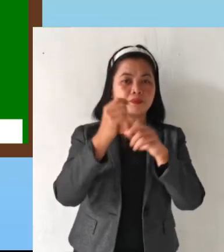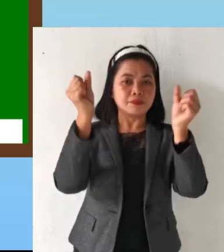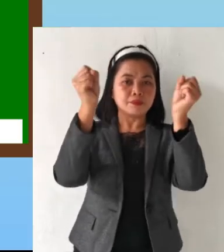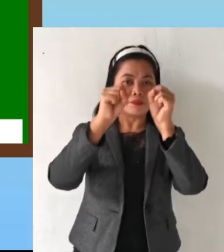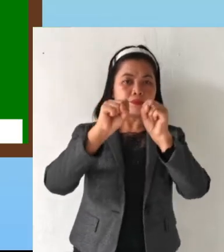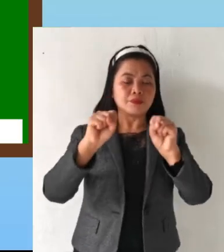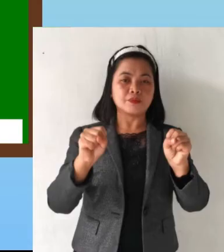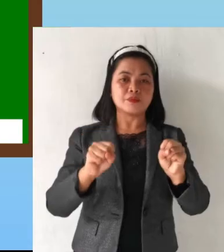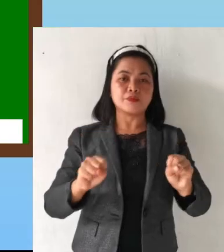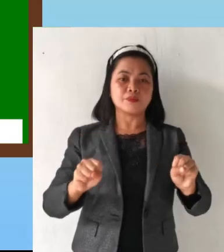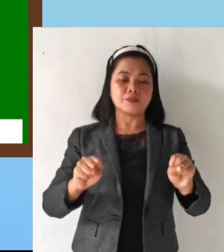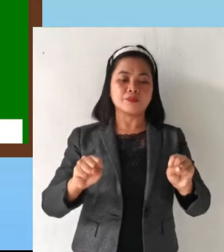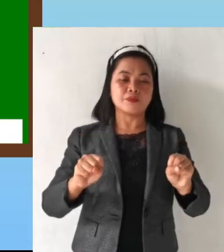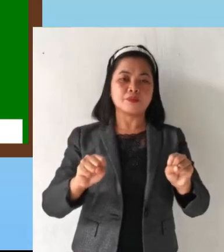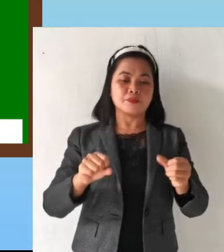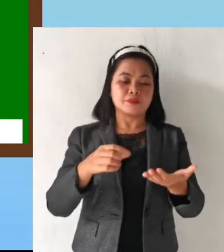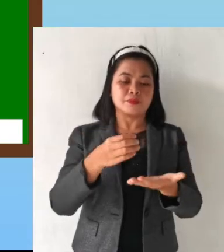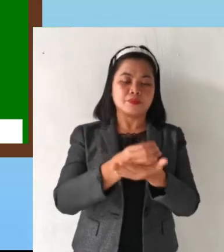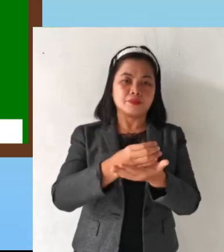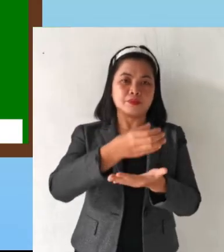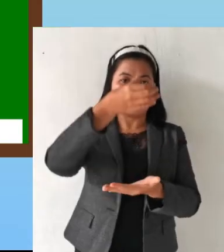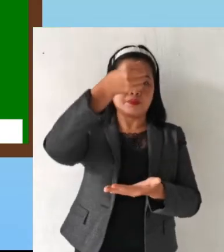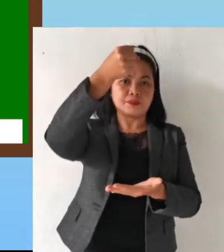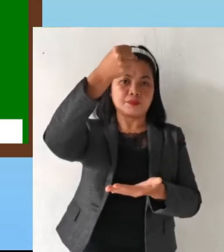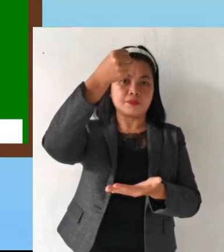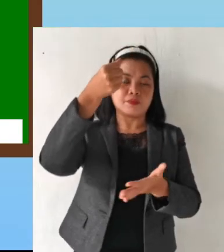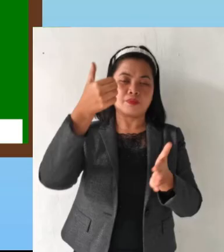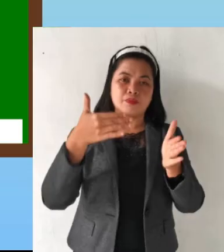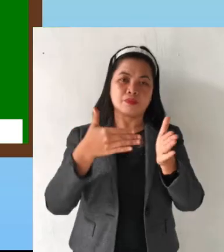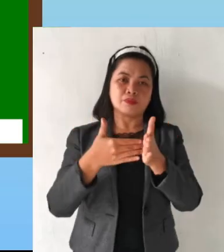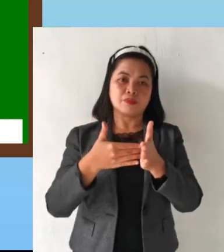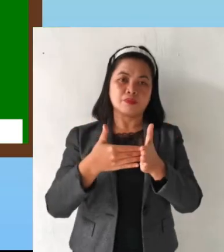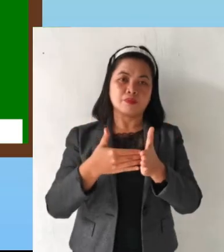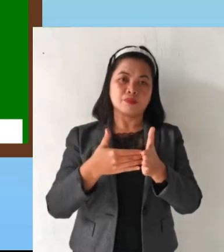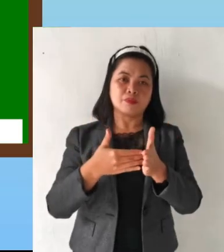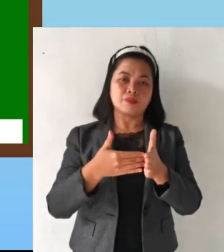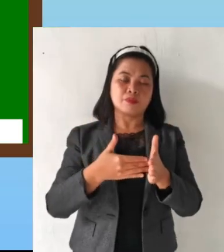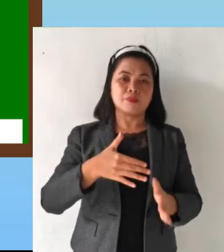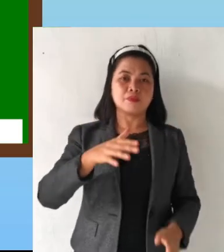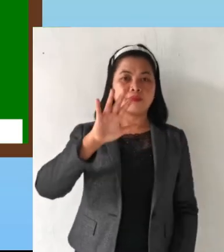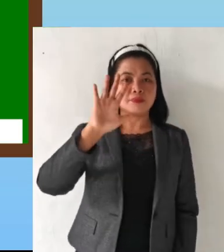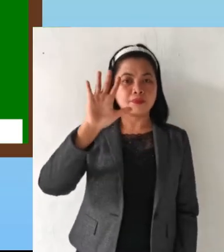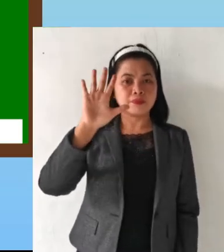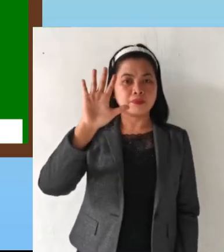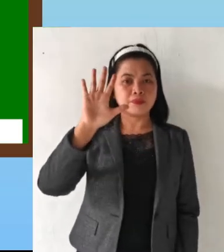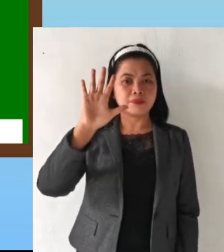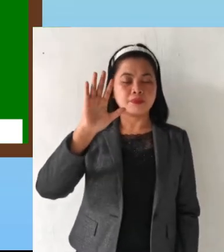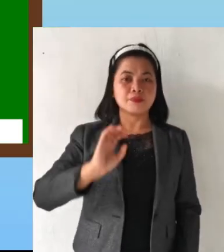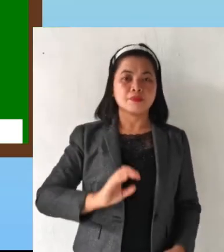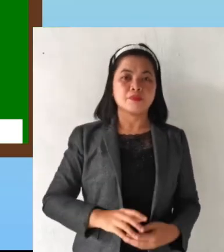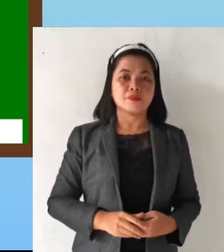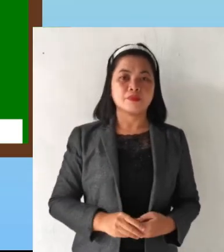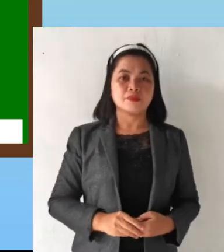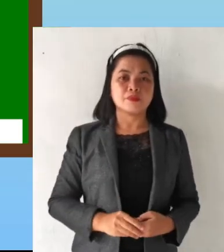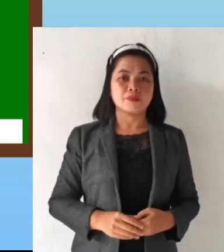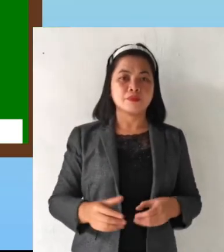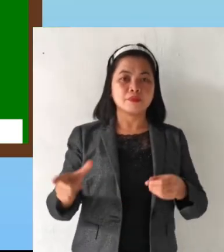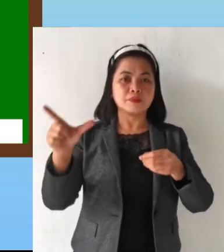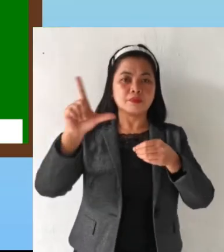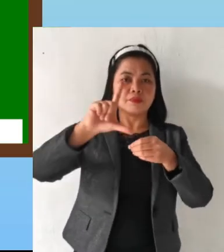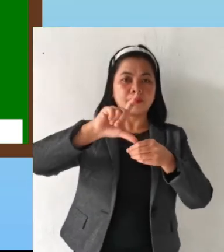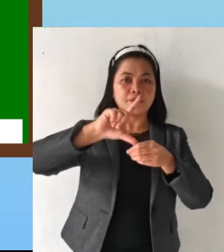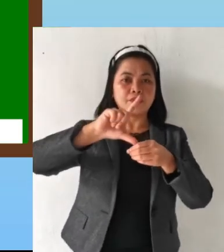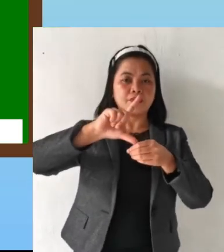of the container Again Number 5 Liquid